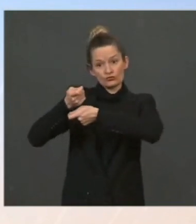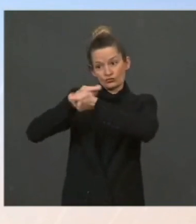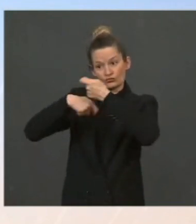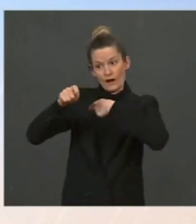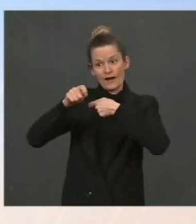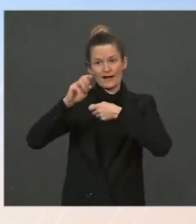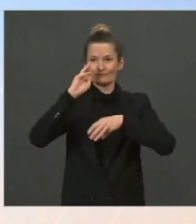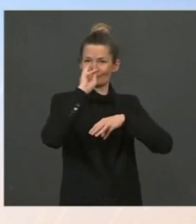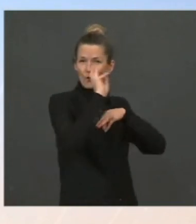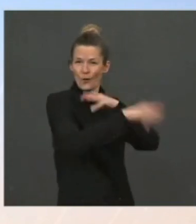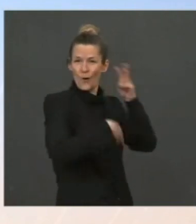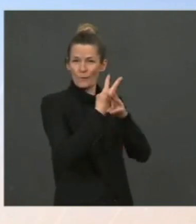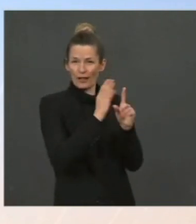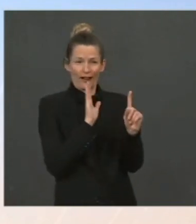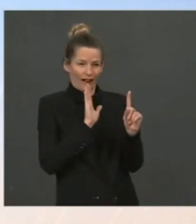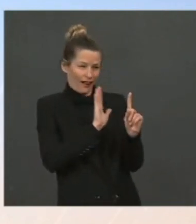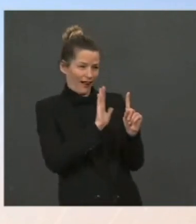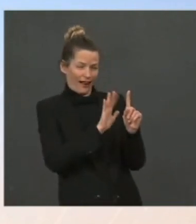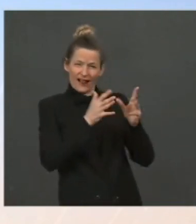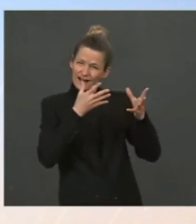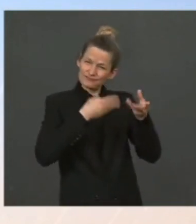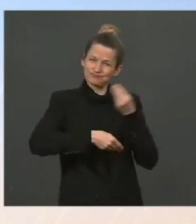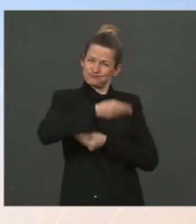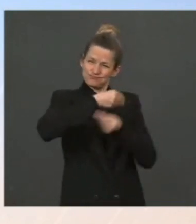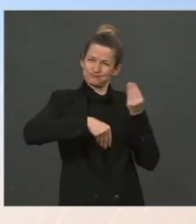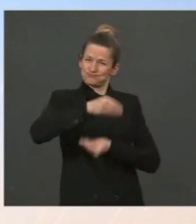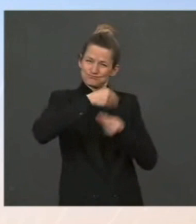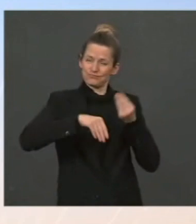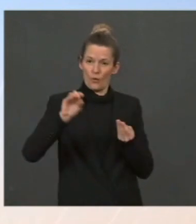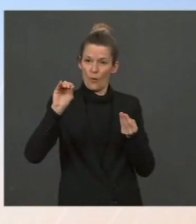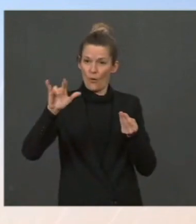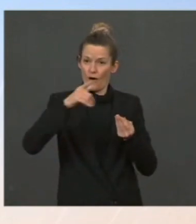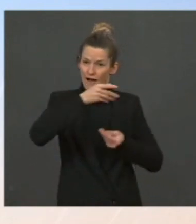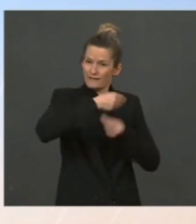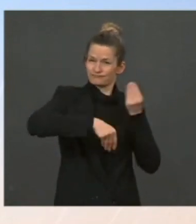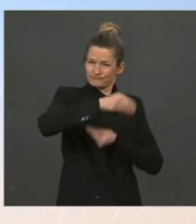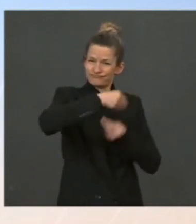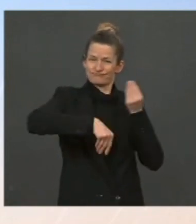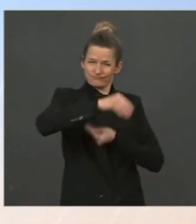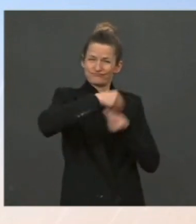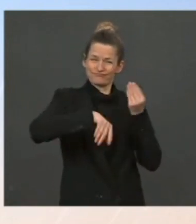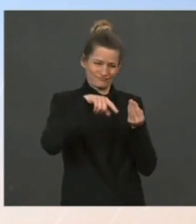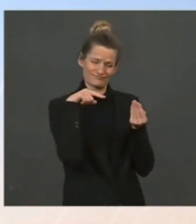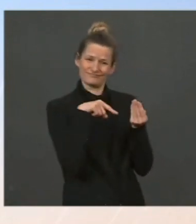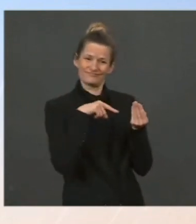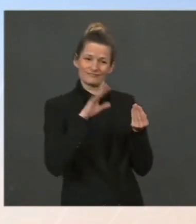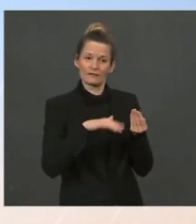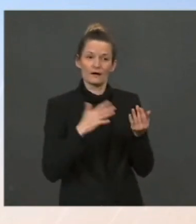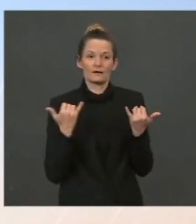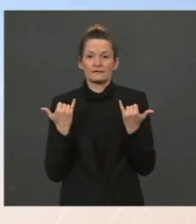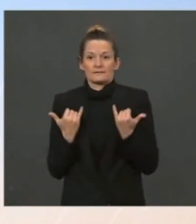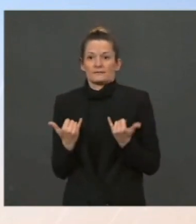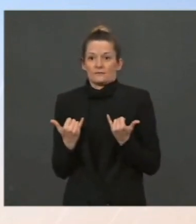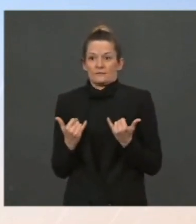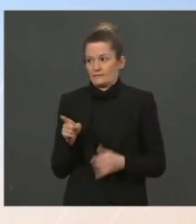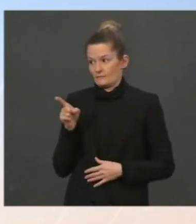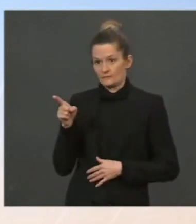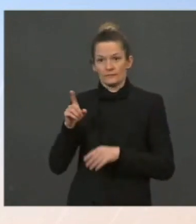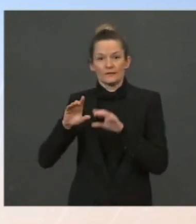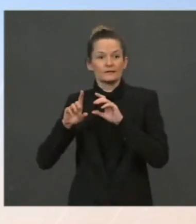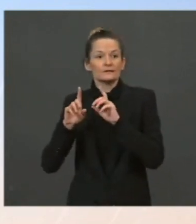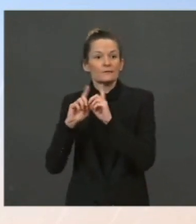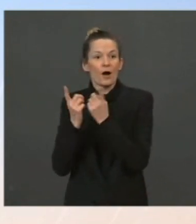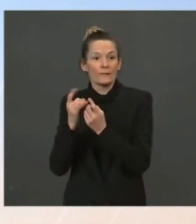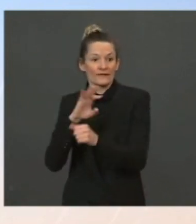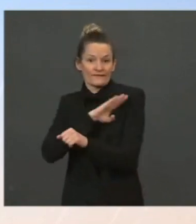response to the president's announcement, clearly the Department of Energy is moving to make two slugs of